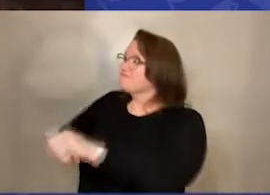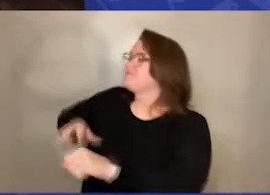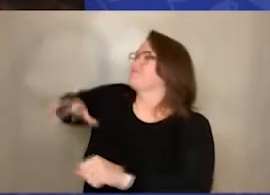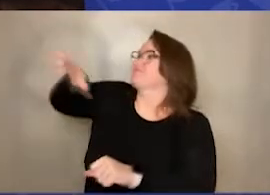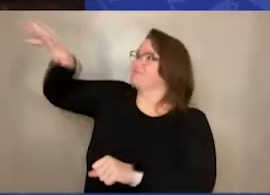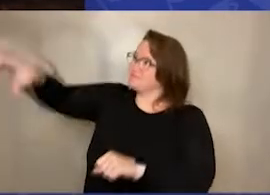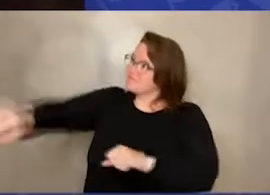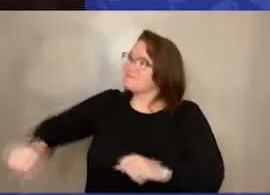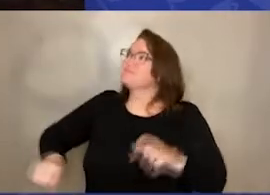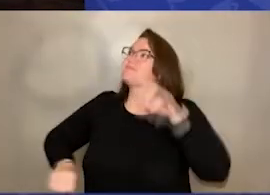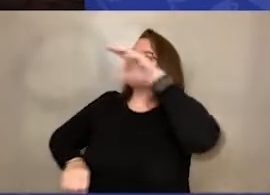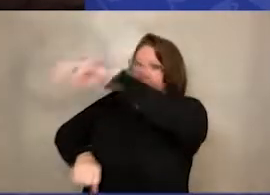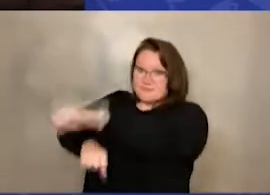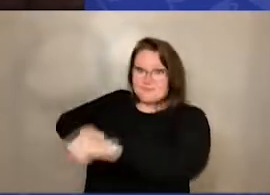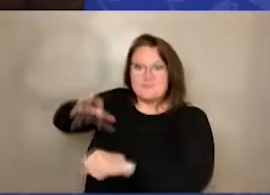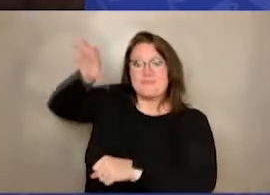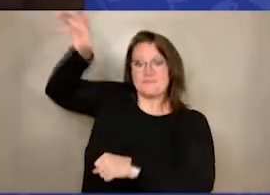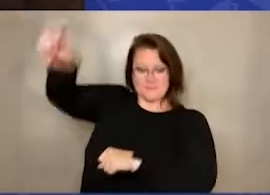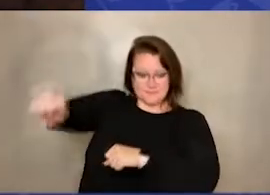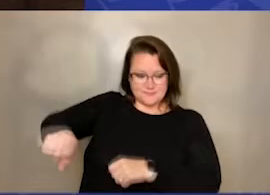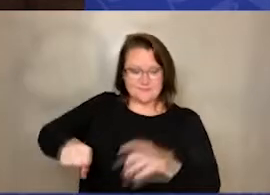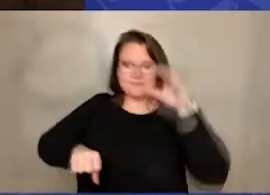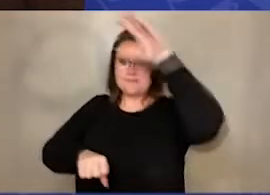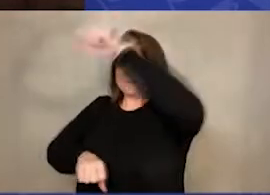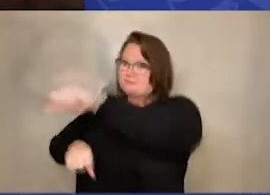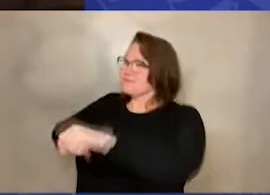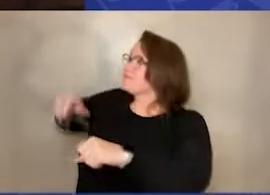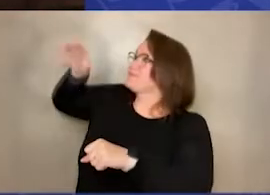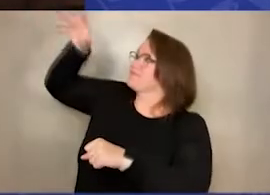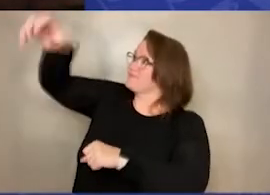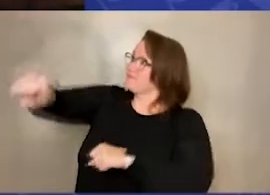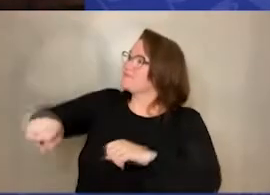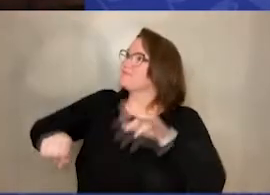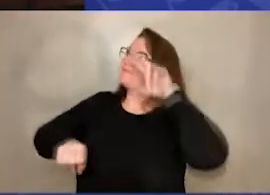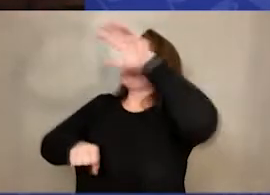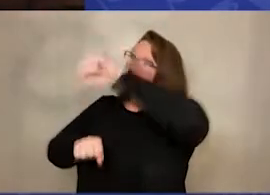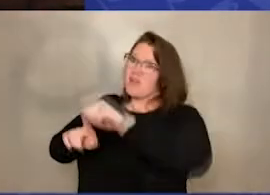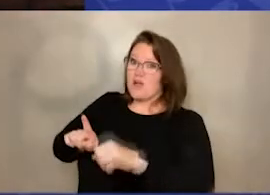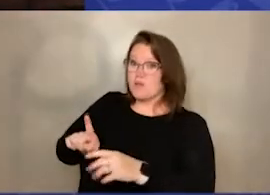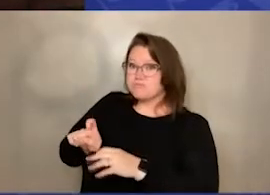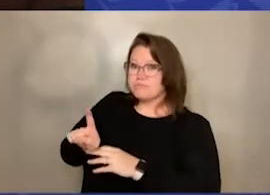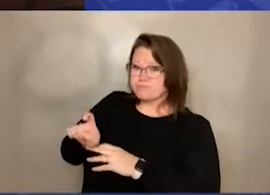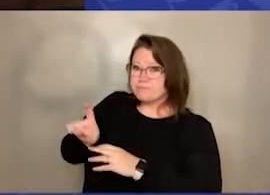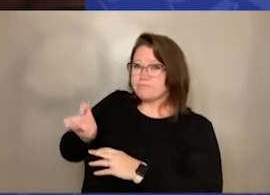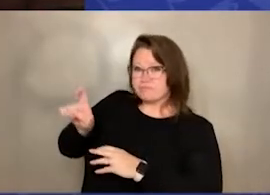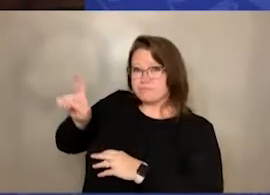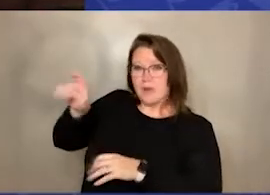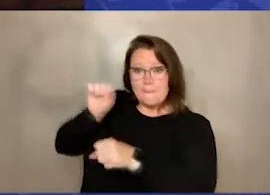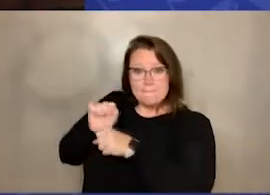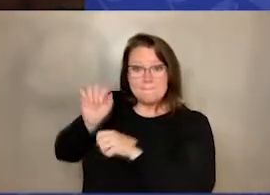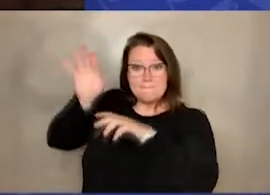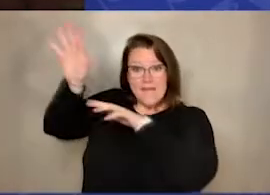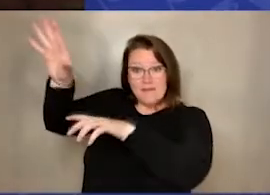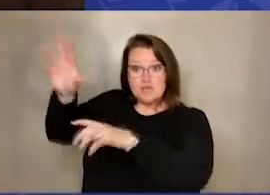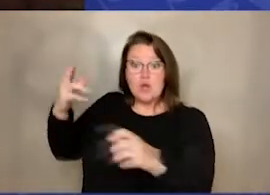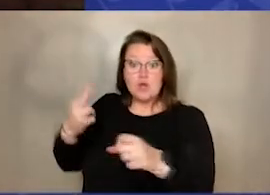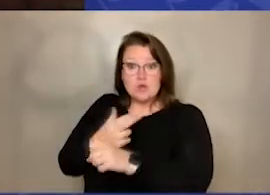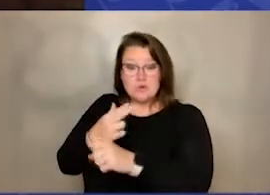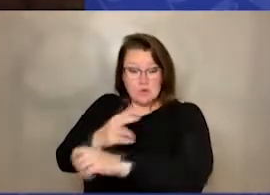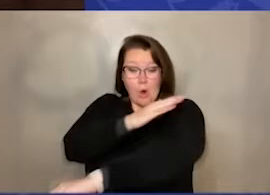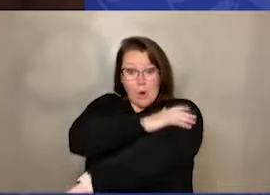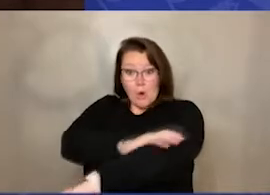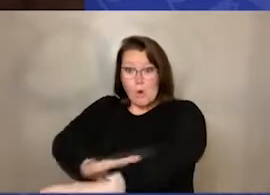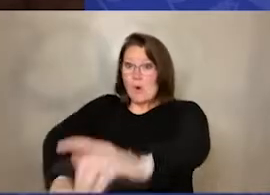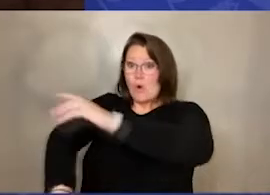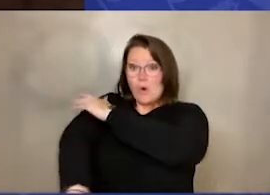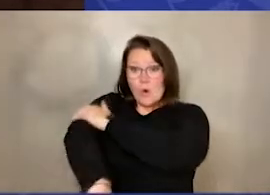up, climbing up the side of the mountain, using those arms